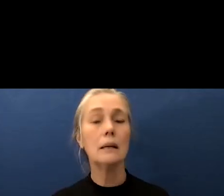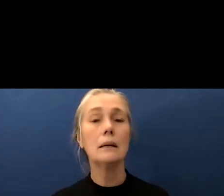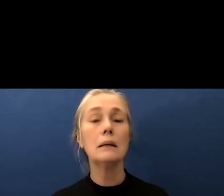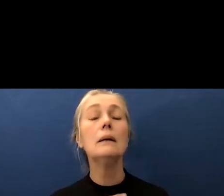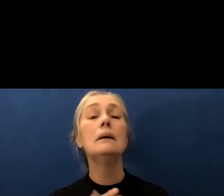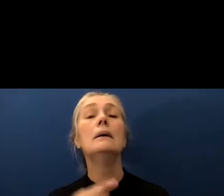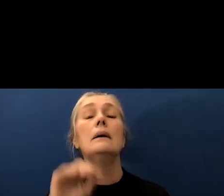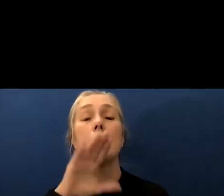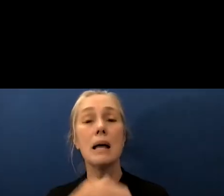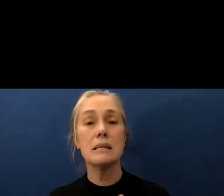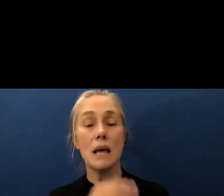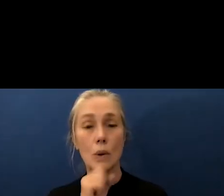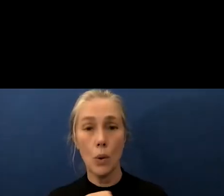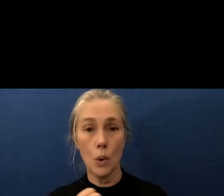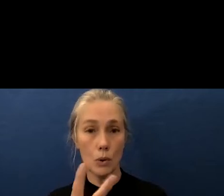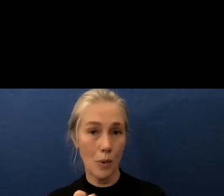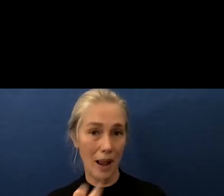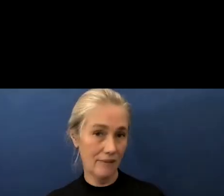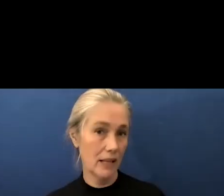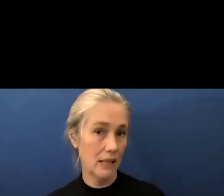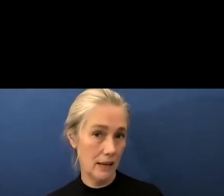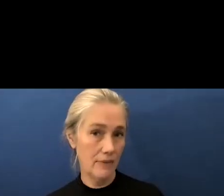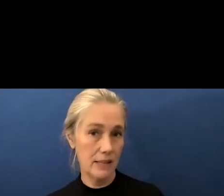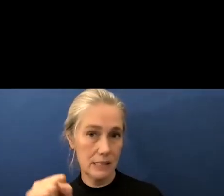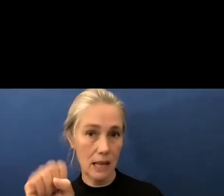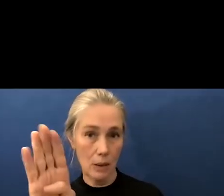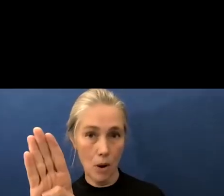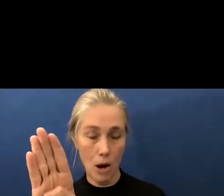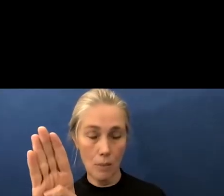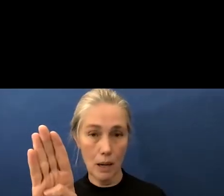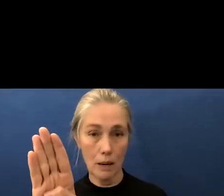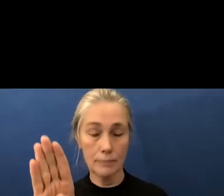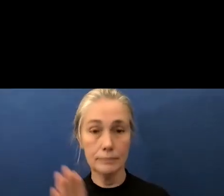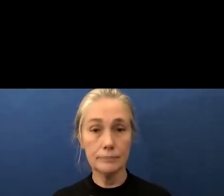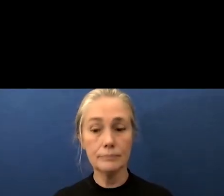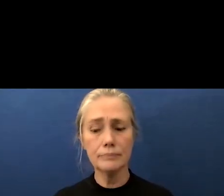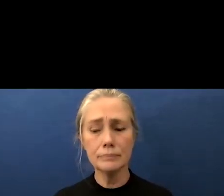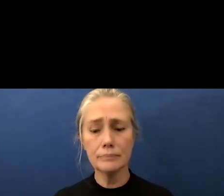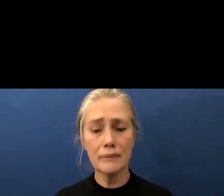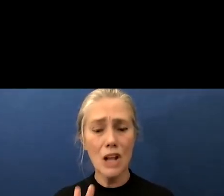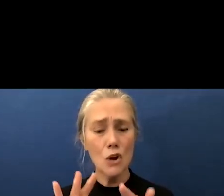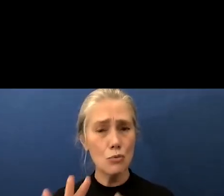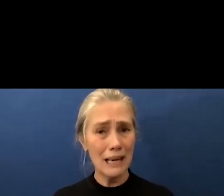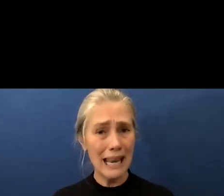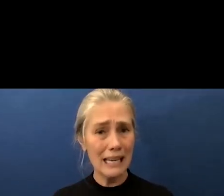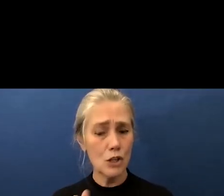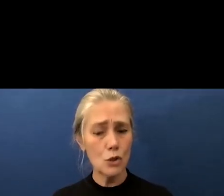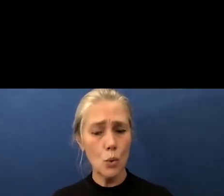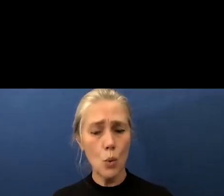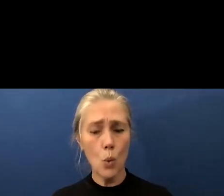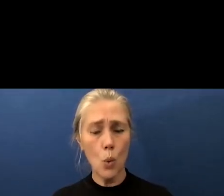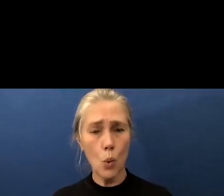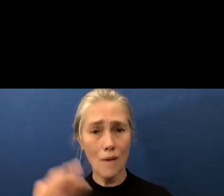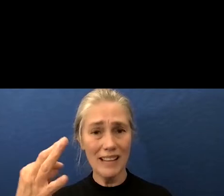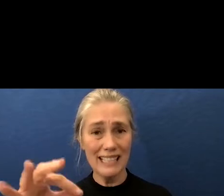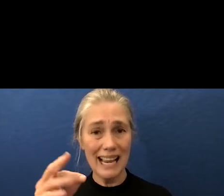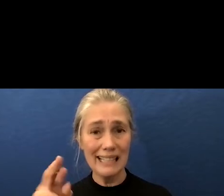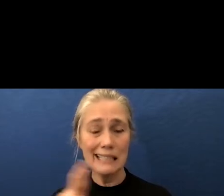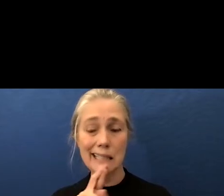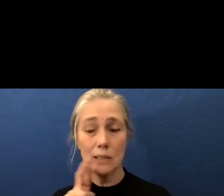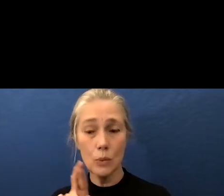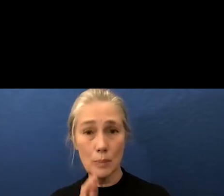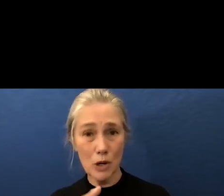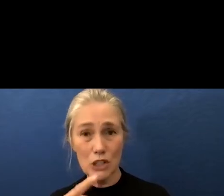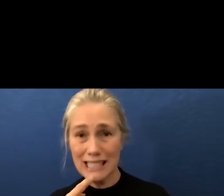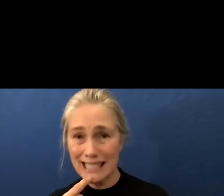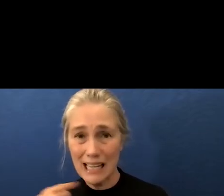son uh resident of santa barbara um regarding the covet 19 report uh she sort of ended saying